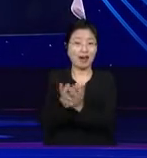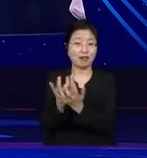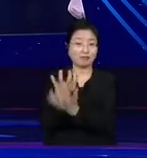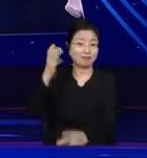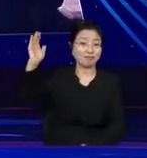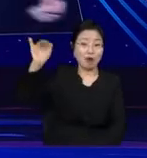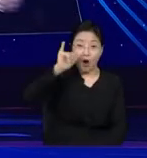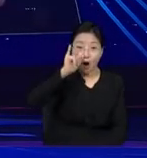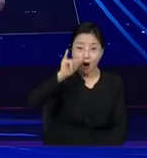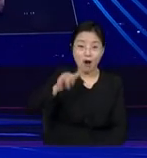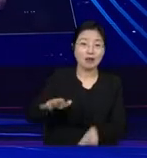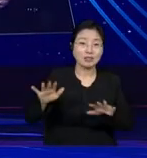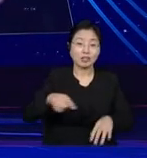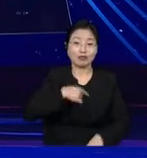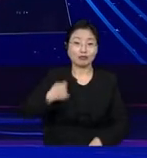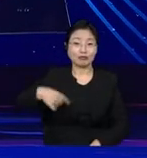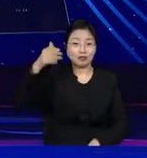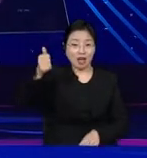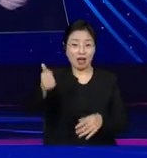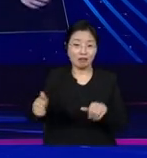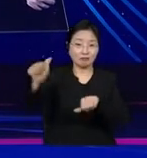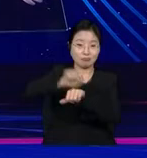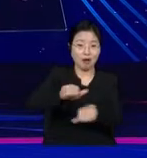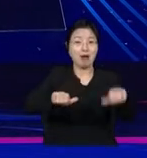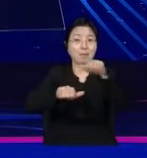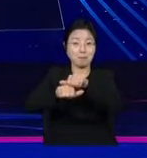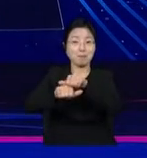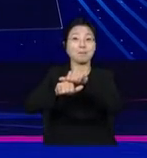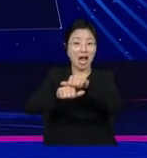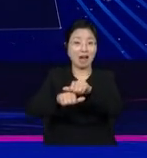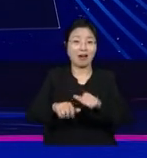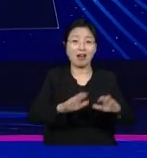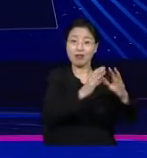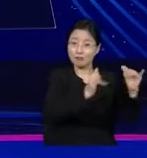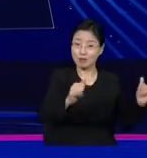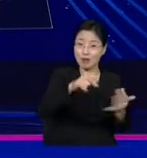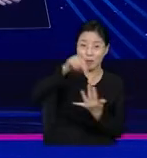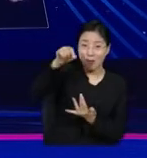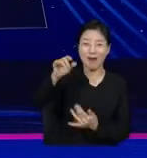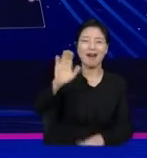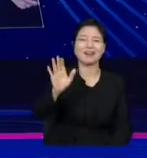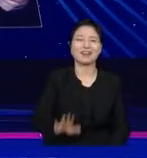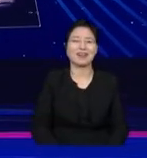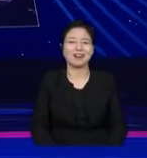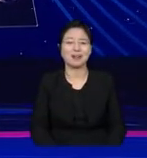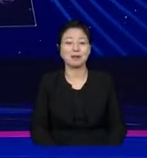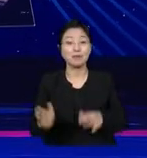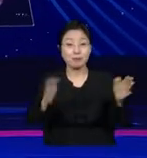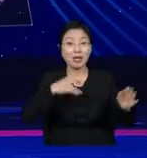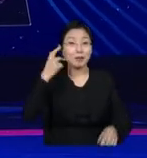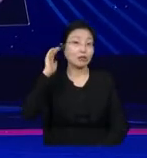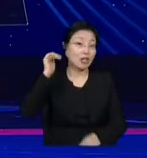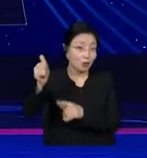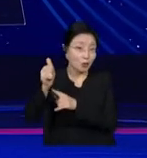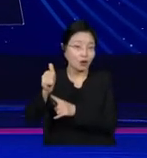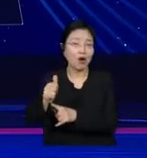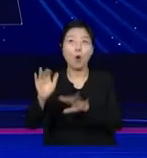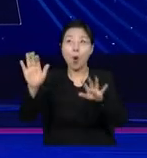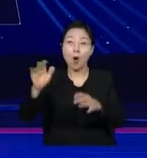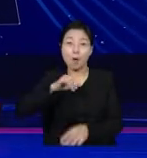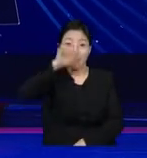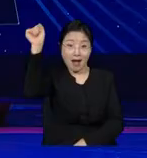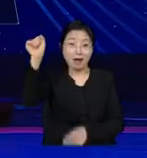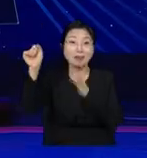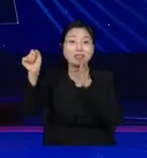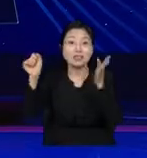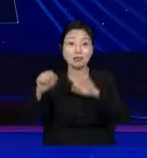people. In the US, the former president still refuses to recognize a democratic decision made by a majority of Americans, and